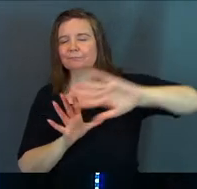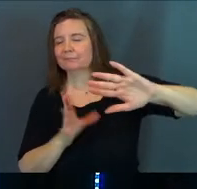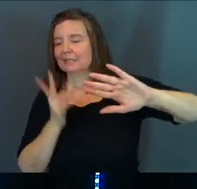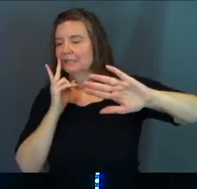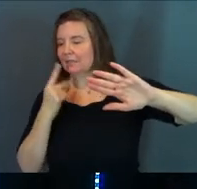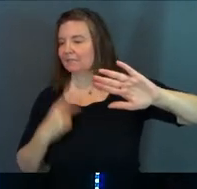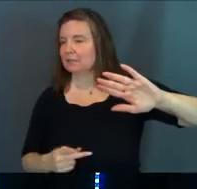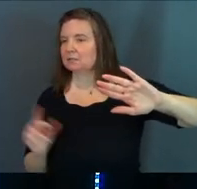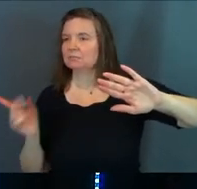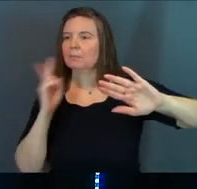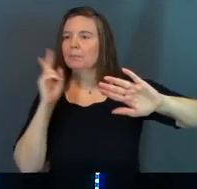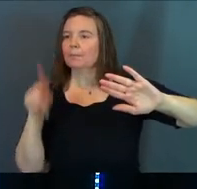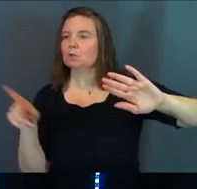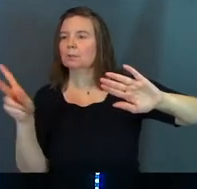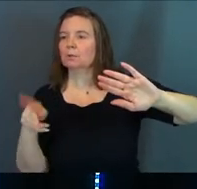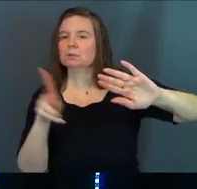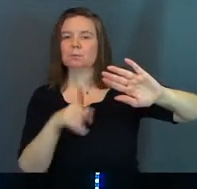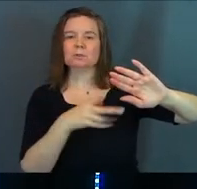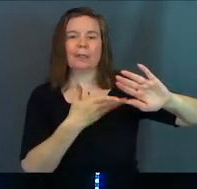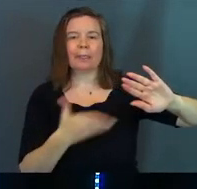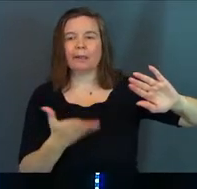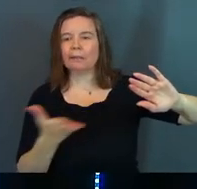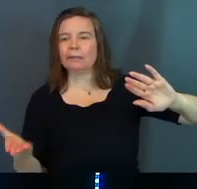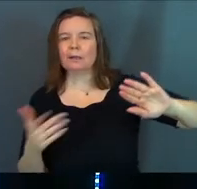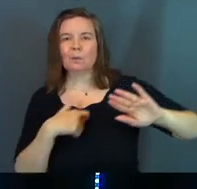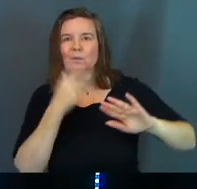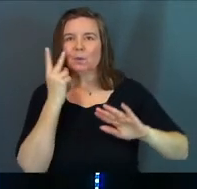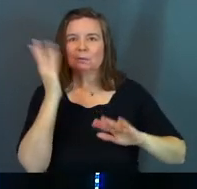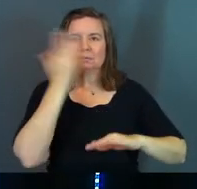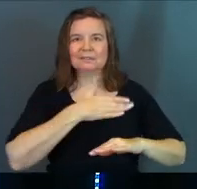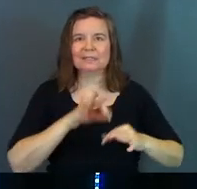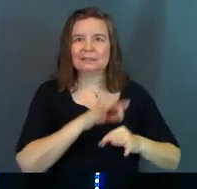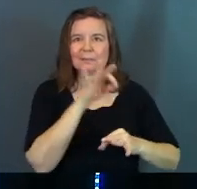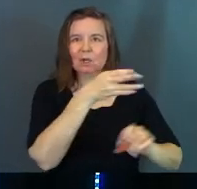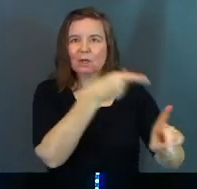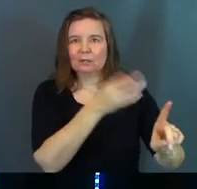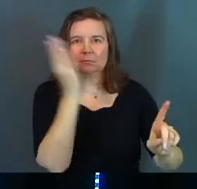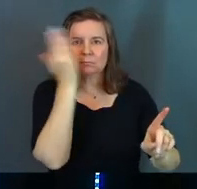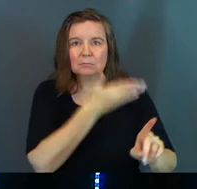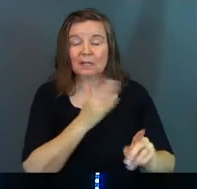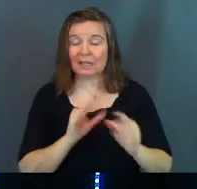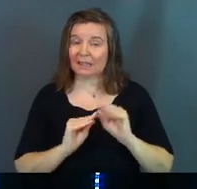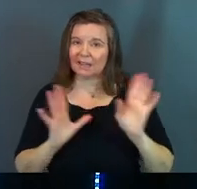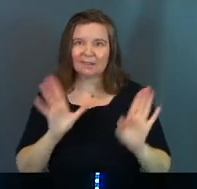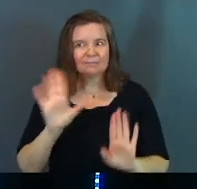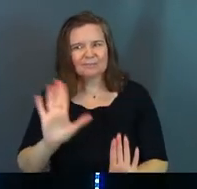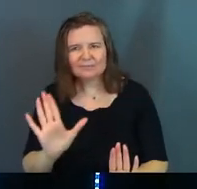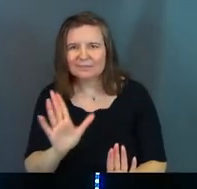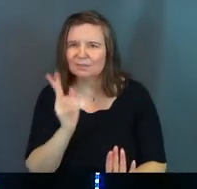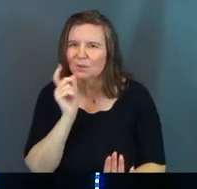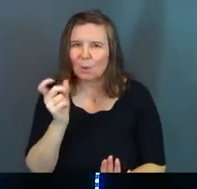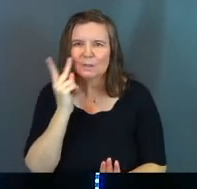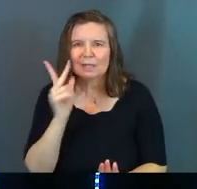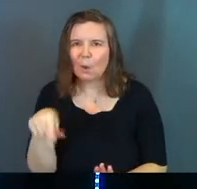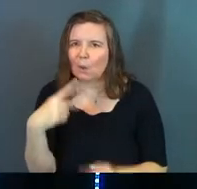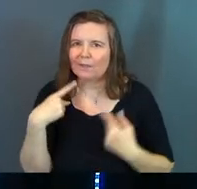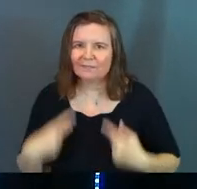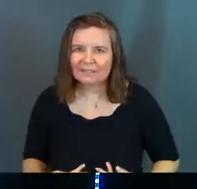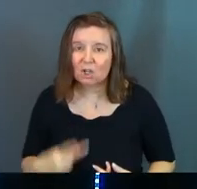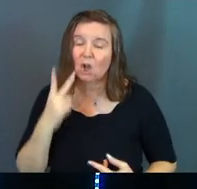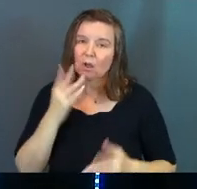it's all that we can see with our physical eyes. But the Bible is very, very clear in multiple places. Don't just see the physical.